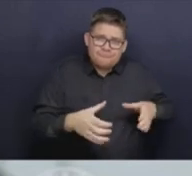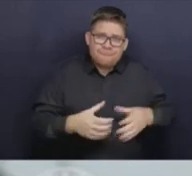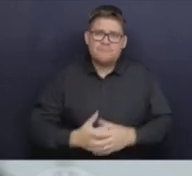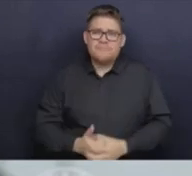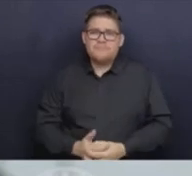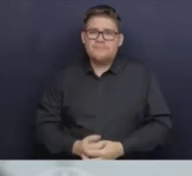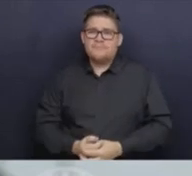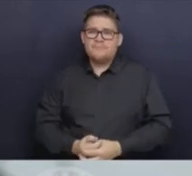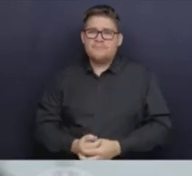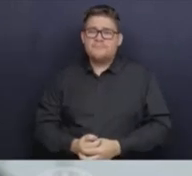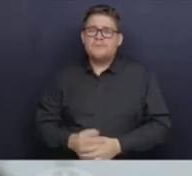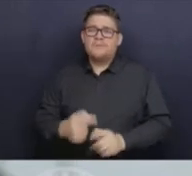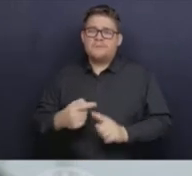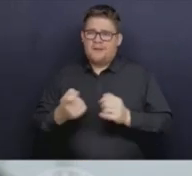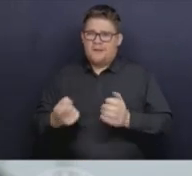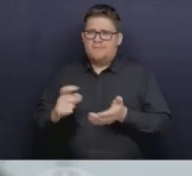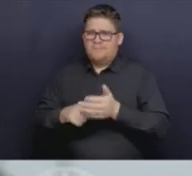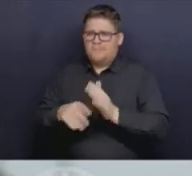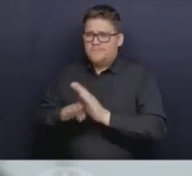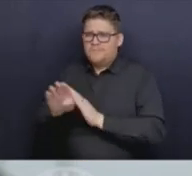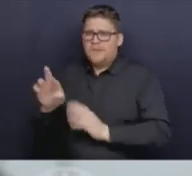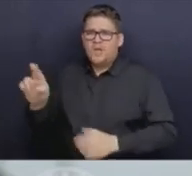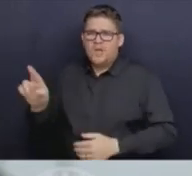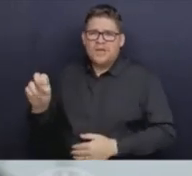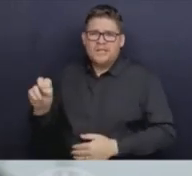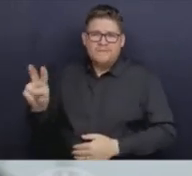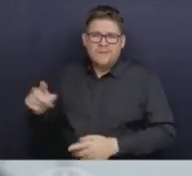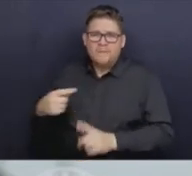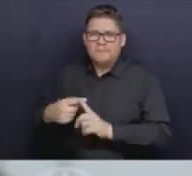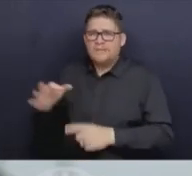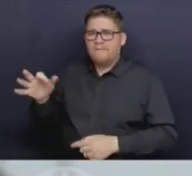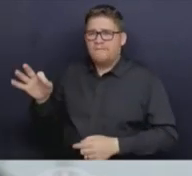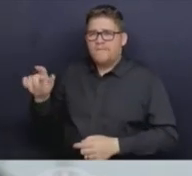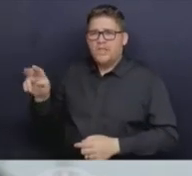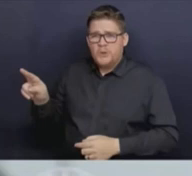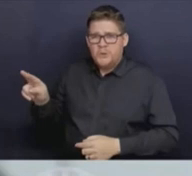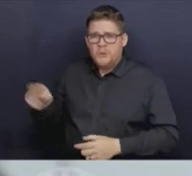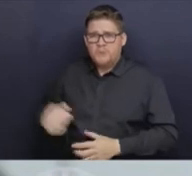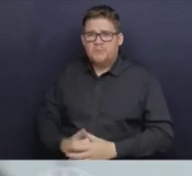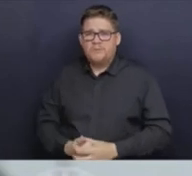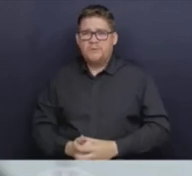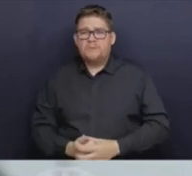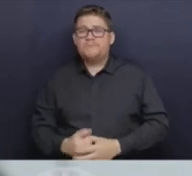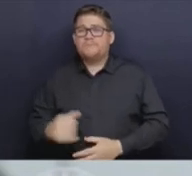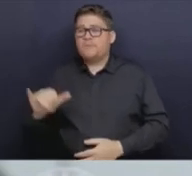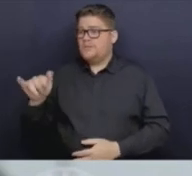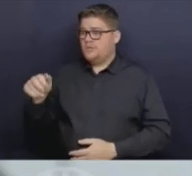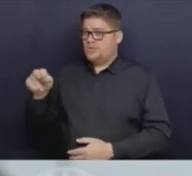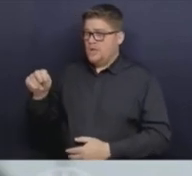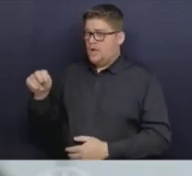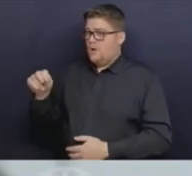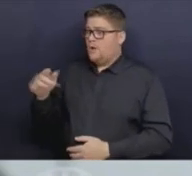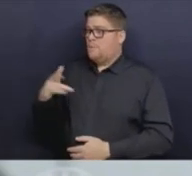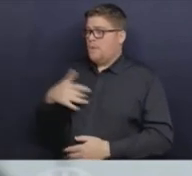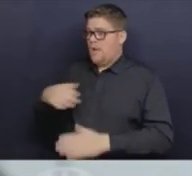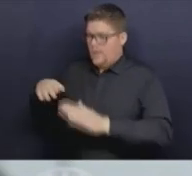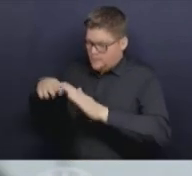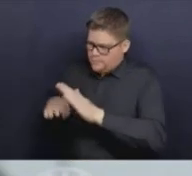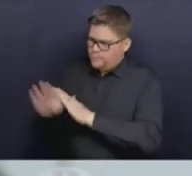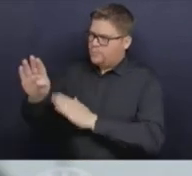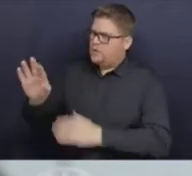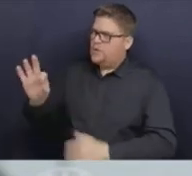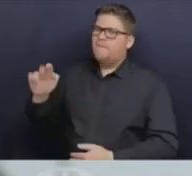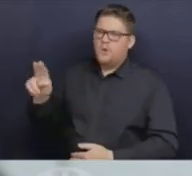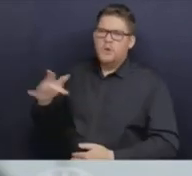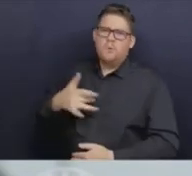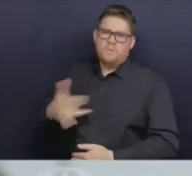usually this is when we would start to see influenza really taking off as well. People delaying seeking treatment over the